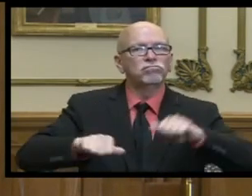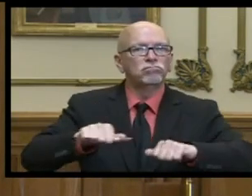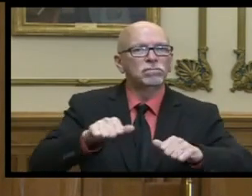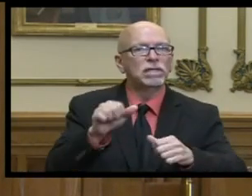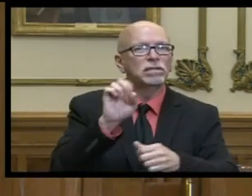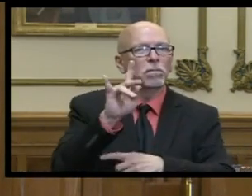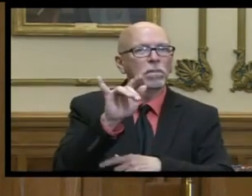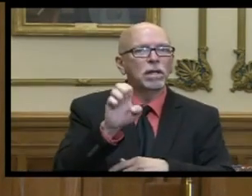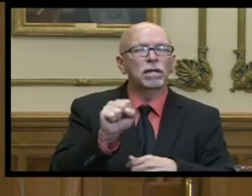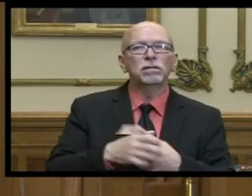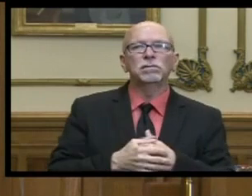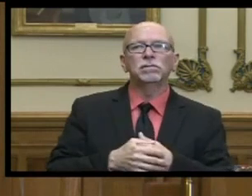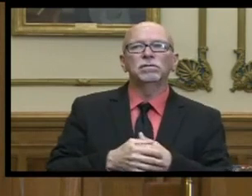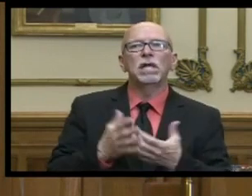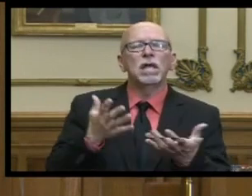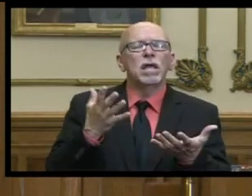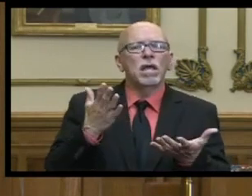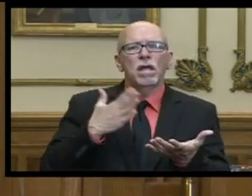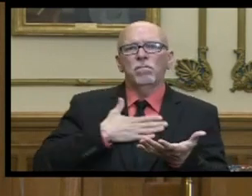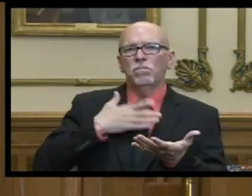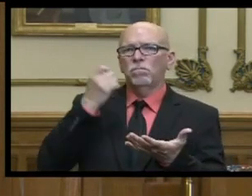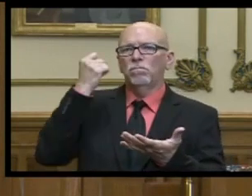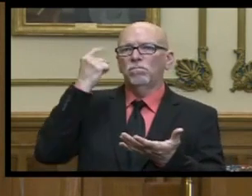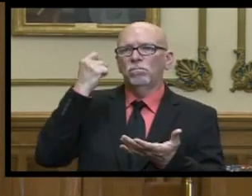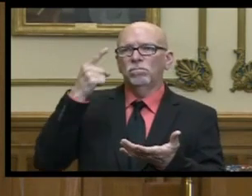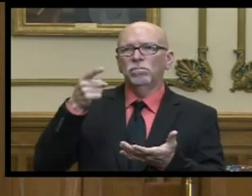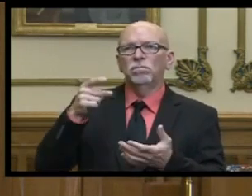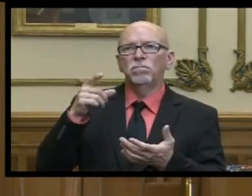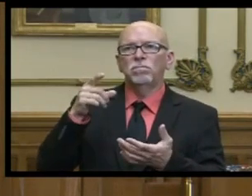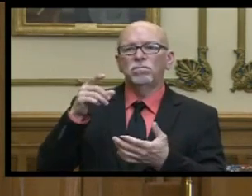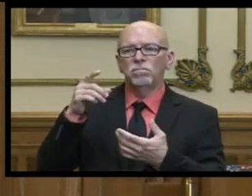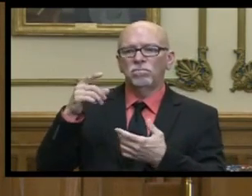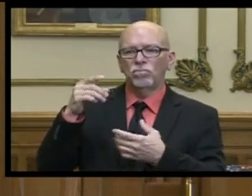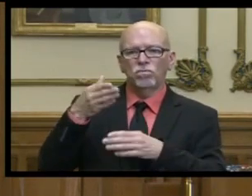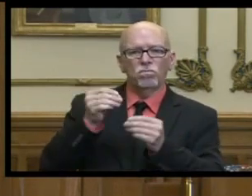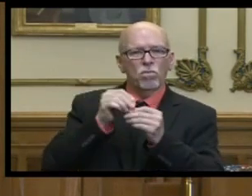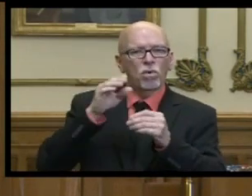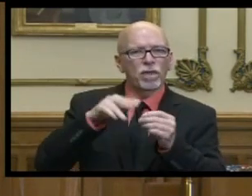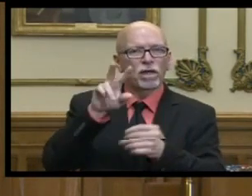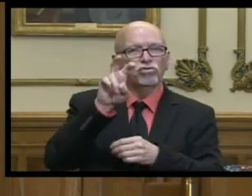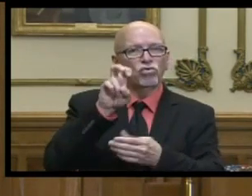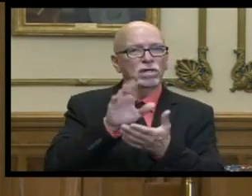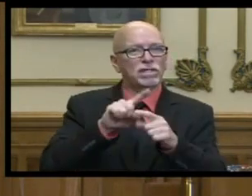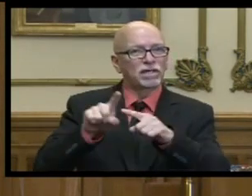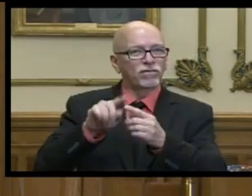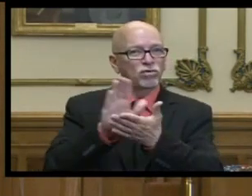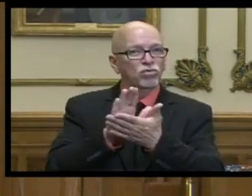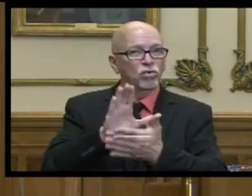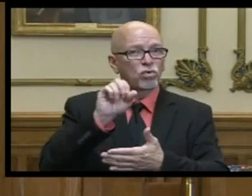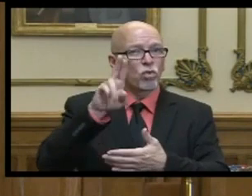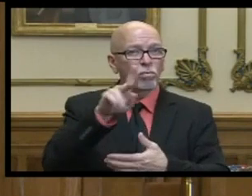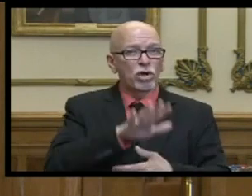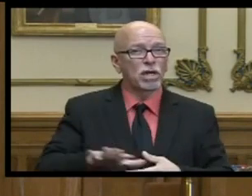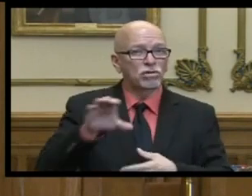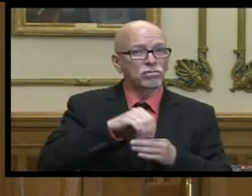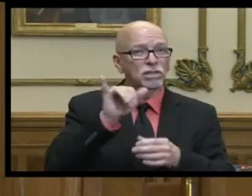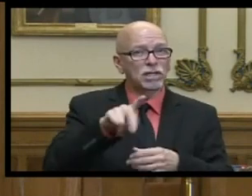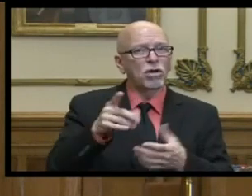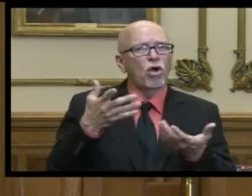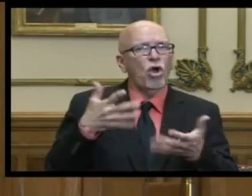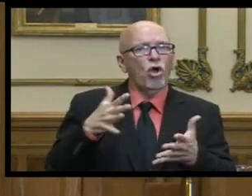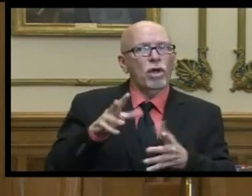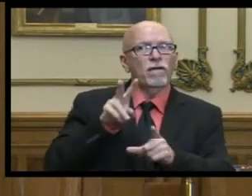and uh what i understand is that over 200 school corporations in indiana have already uh